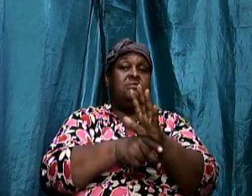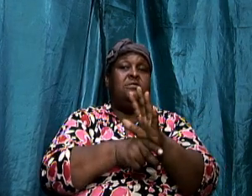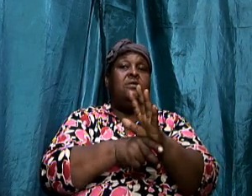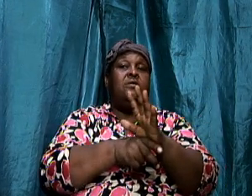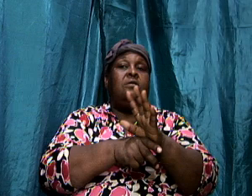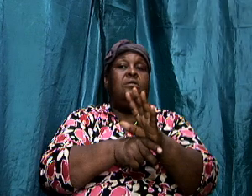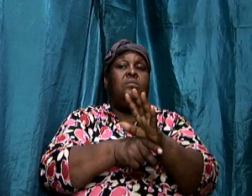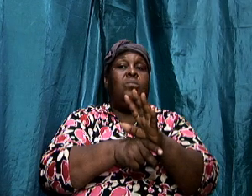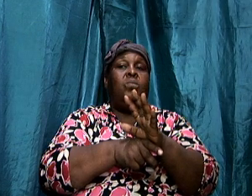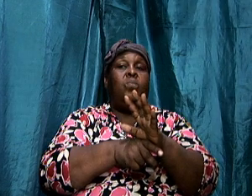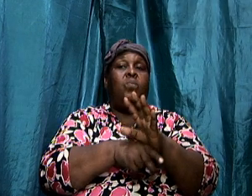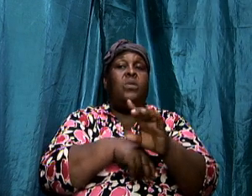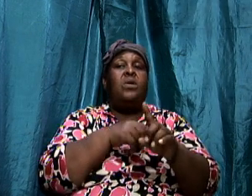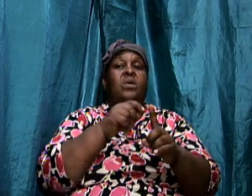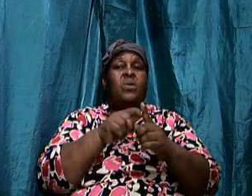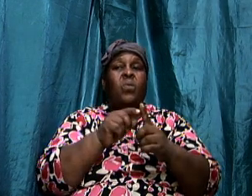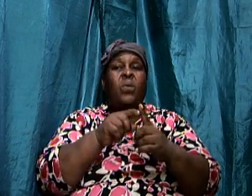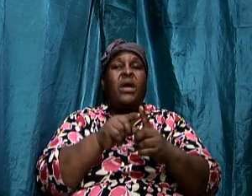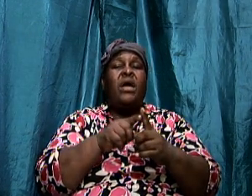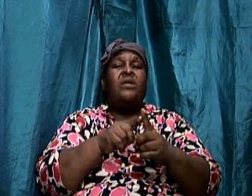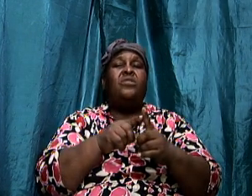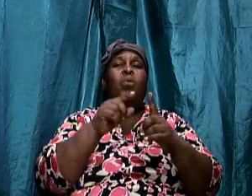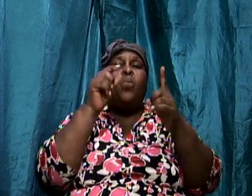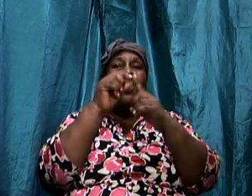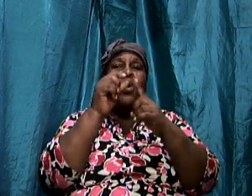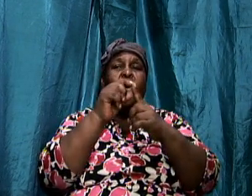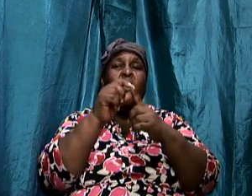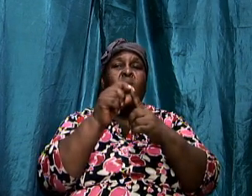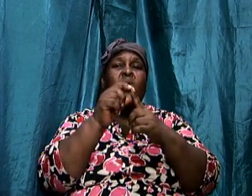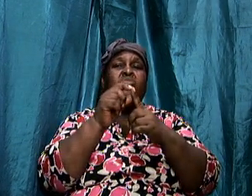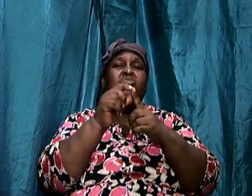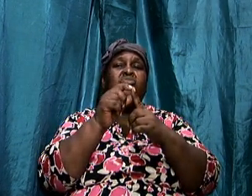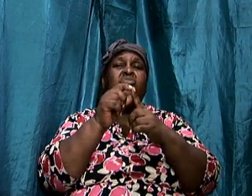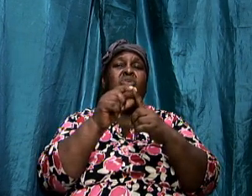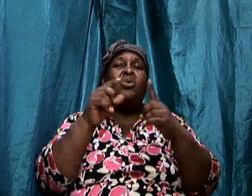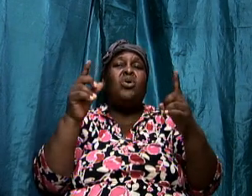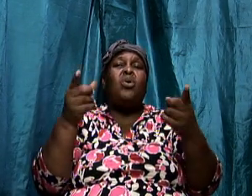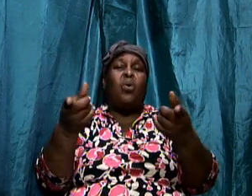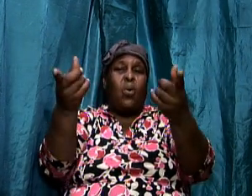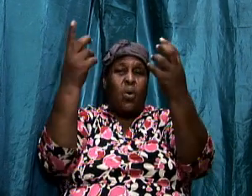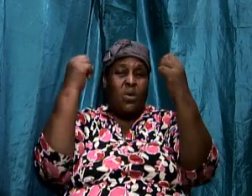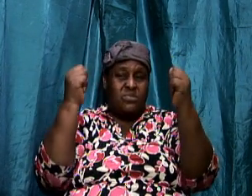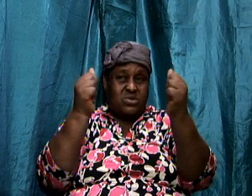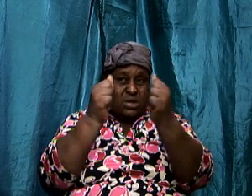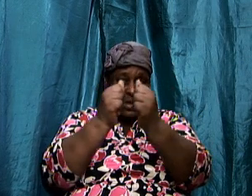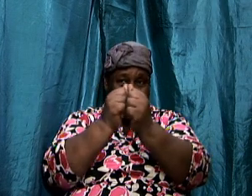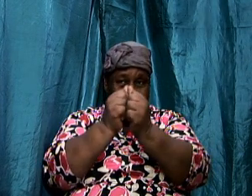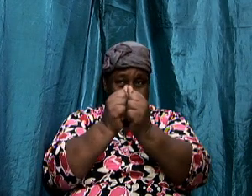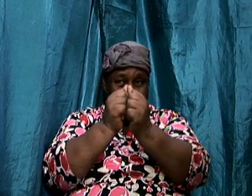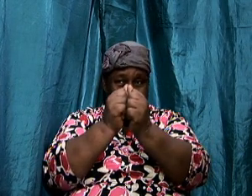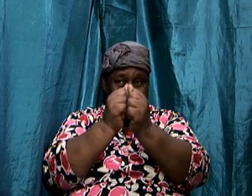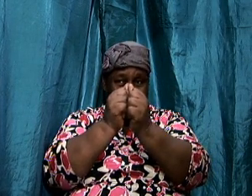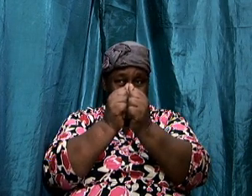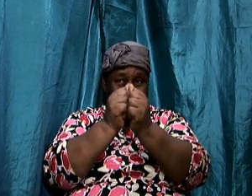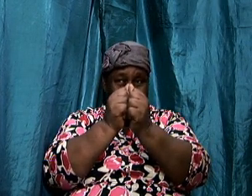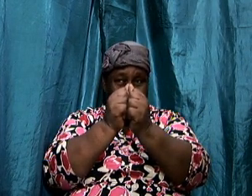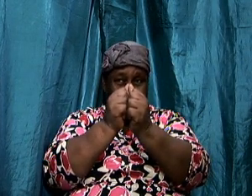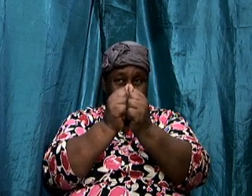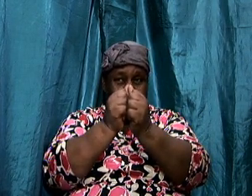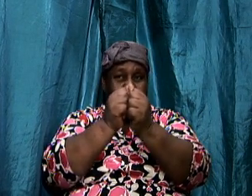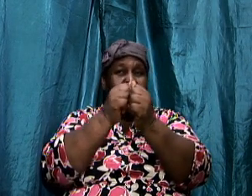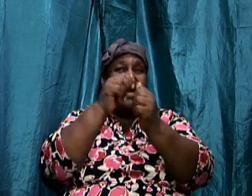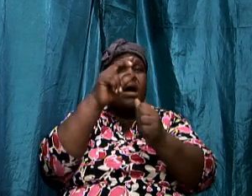that when the words are compounded together when the two words are compounded together yes anti